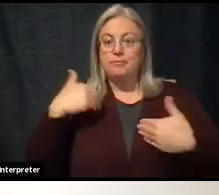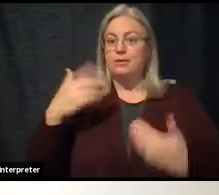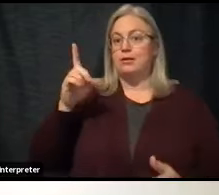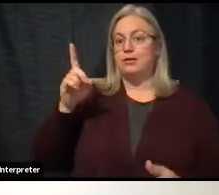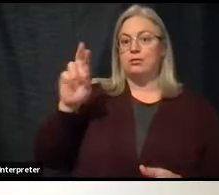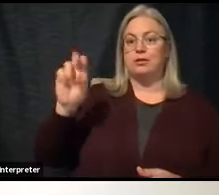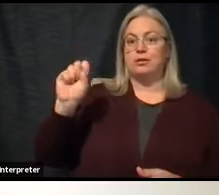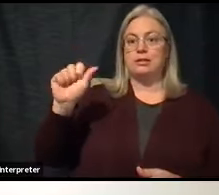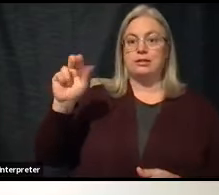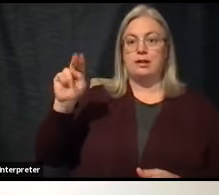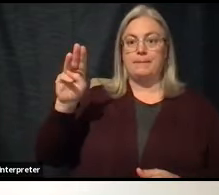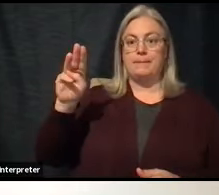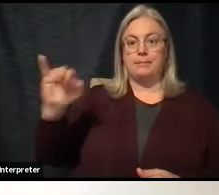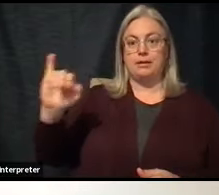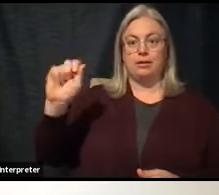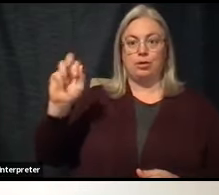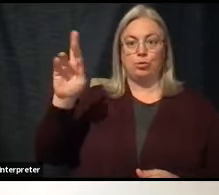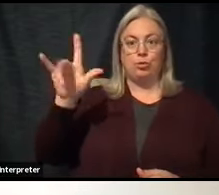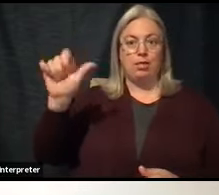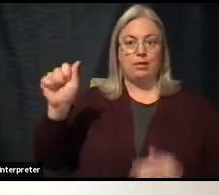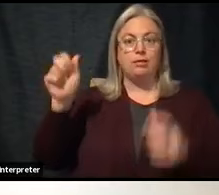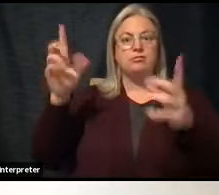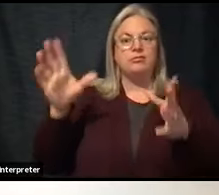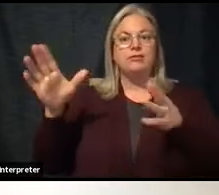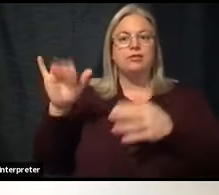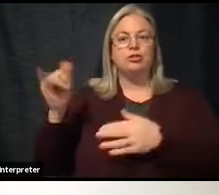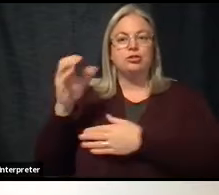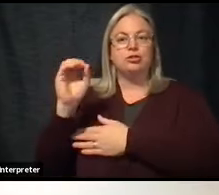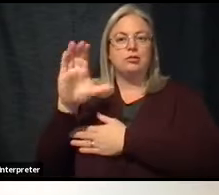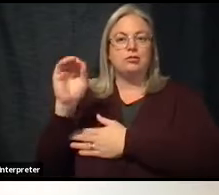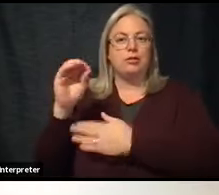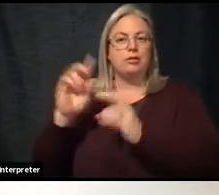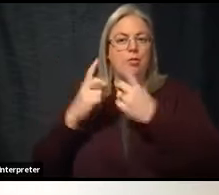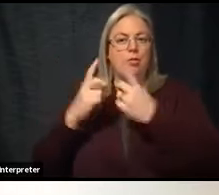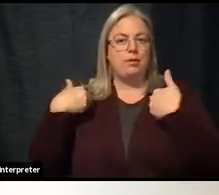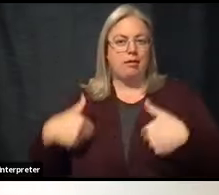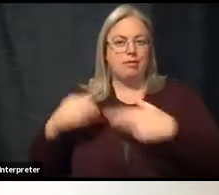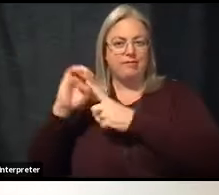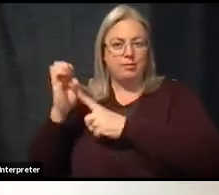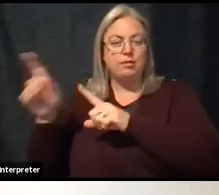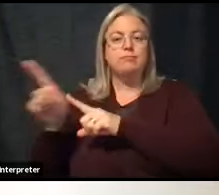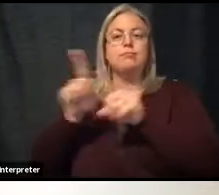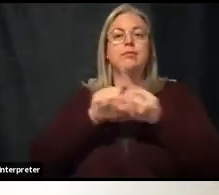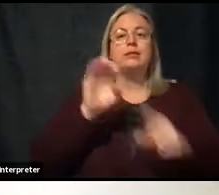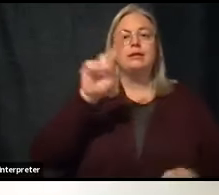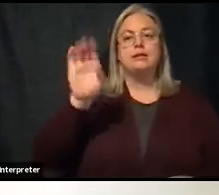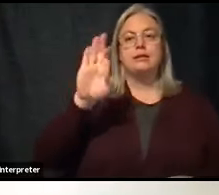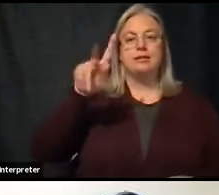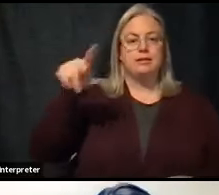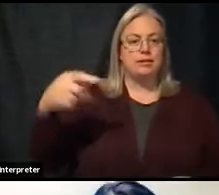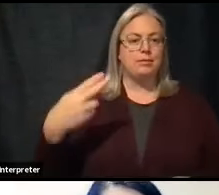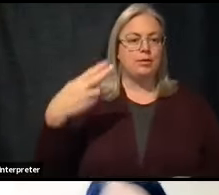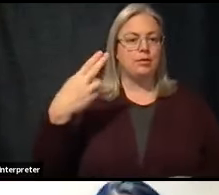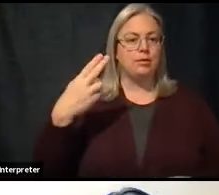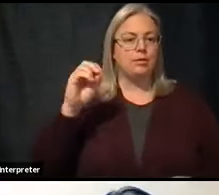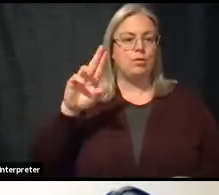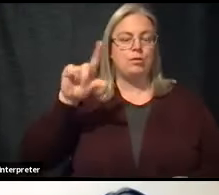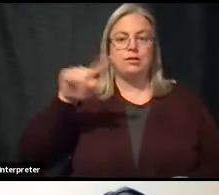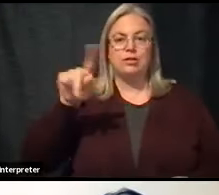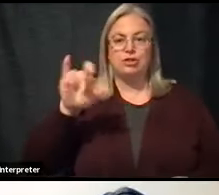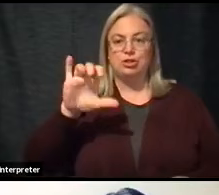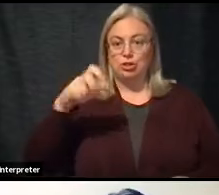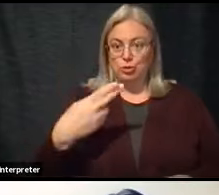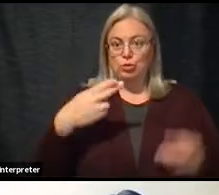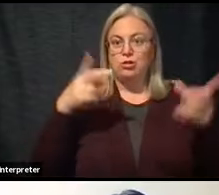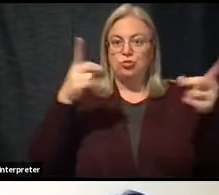Areola with us today. He's the Director of Johnson County Department of Health and Environment. We also have Elizabeth Holshue, who is the Director of Epidemiology. Thank you